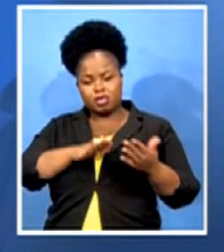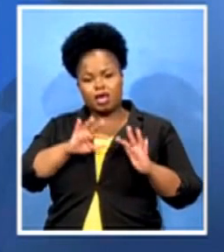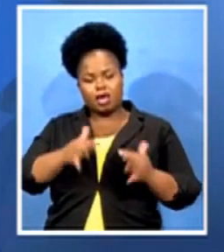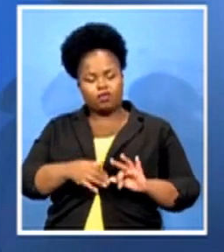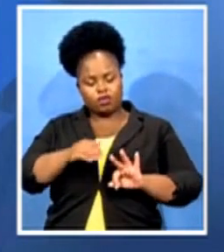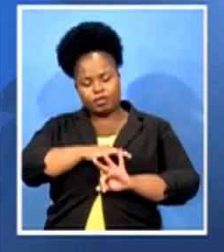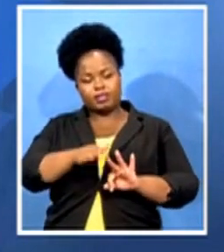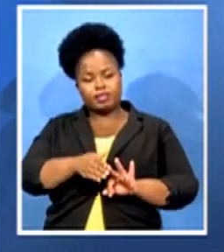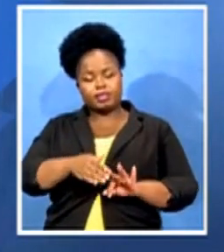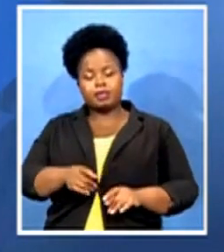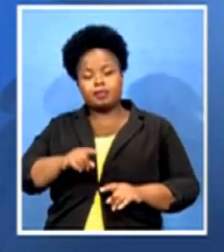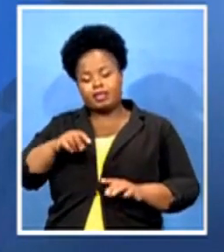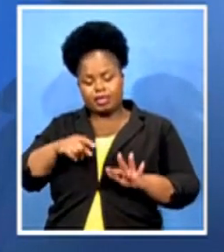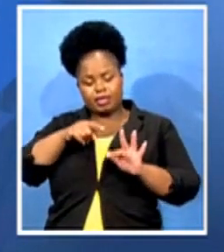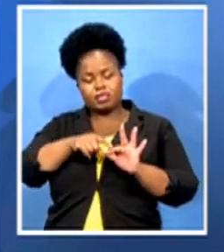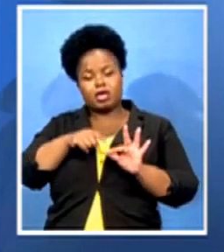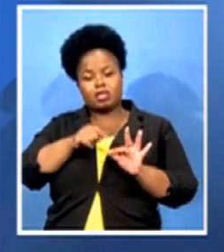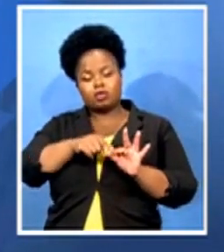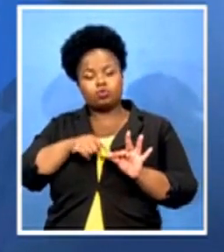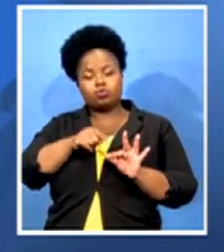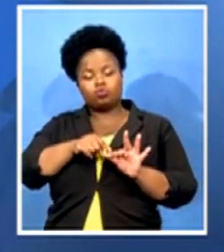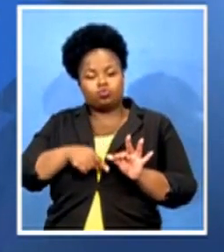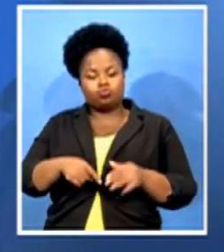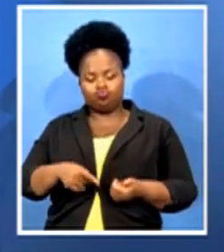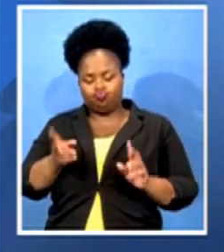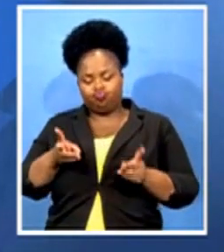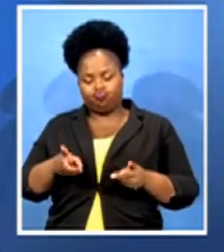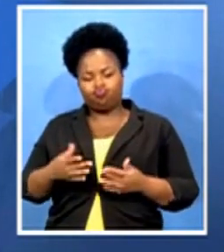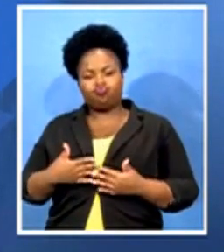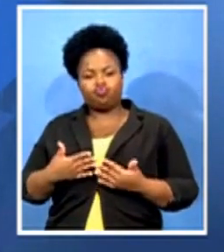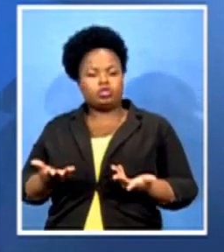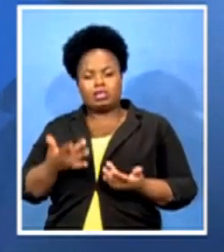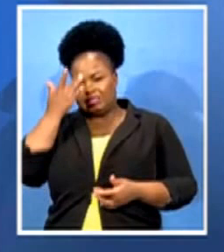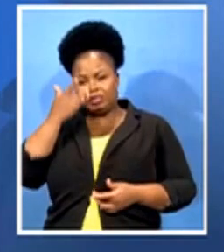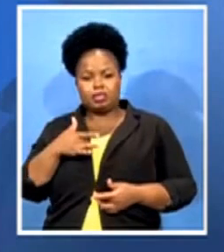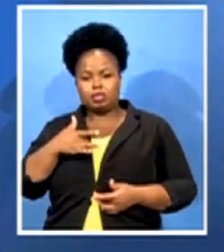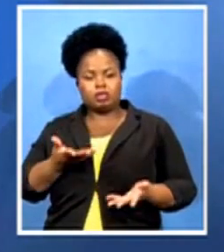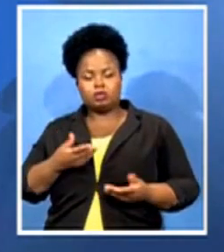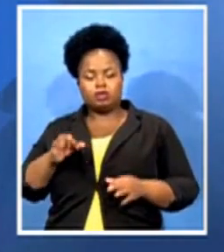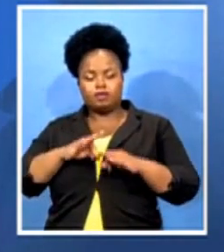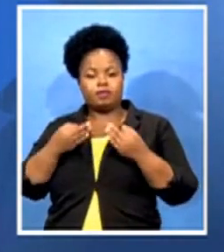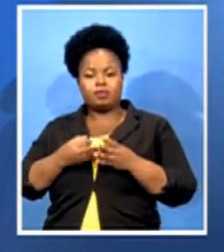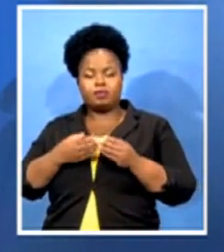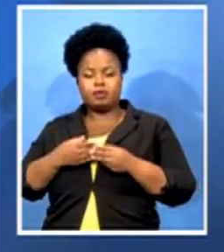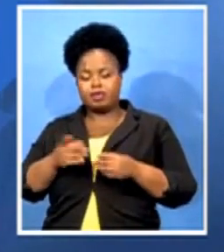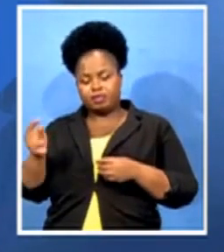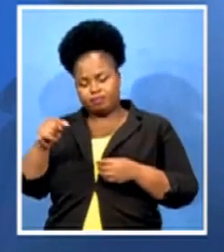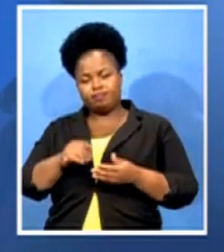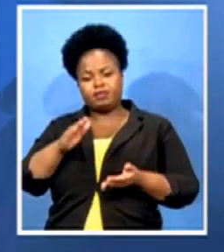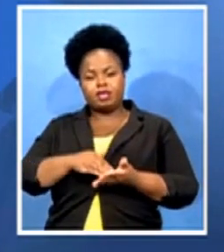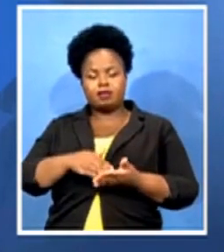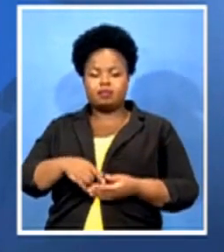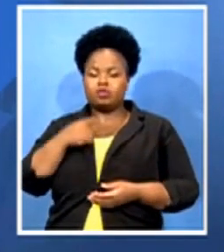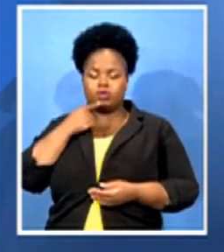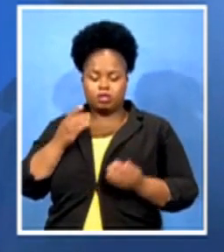those are natural causes which the family members came and claim the body. Oh, I must also